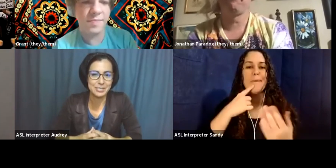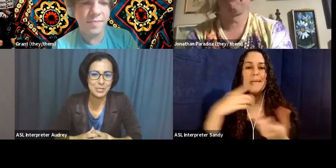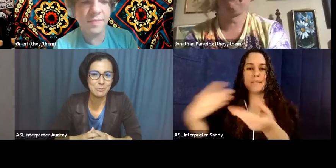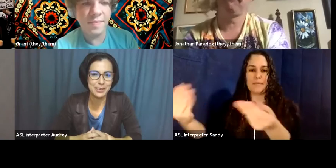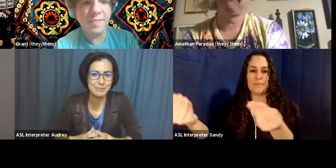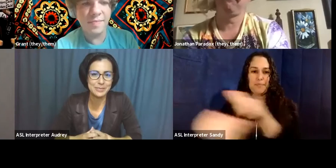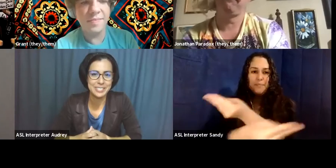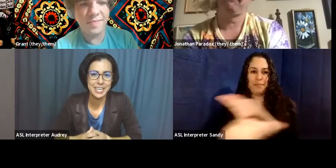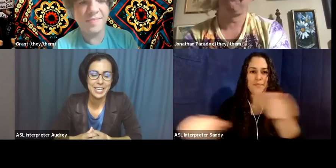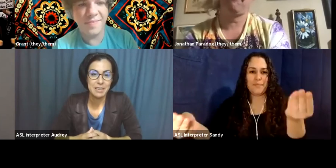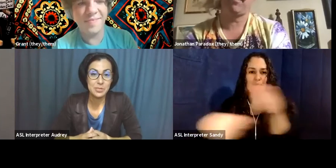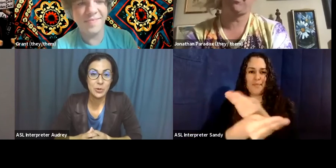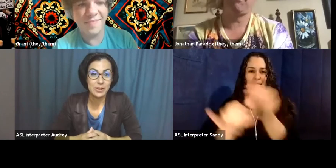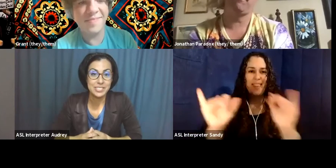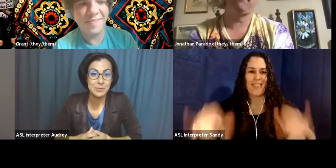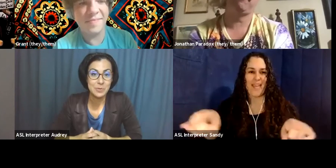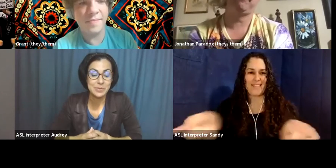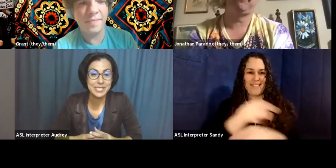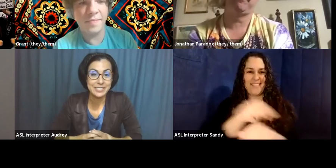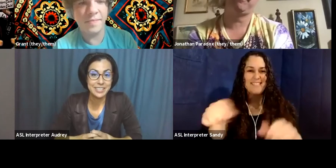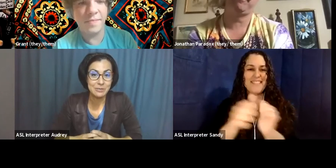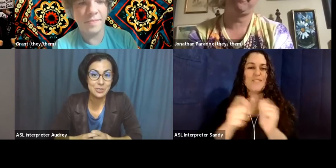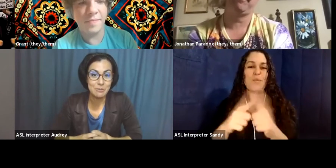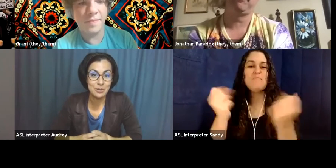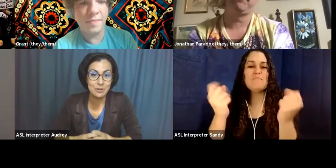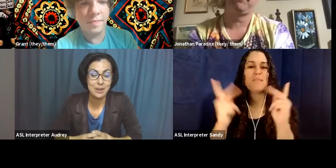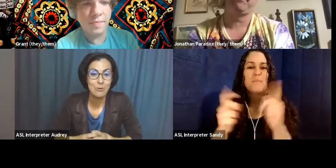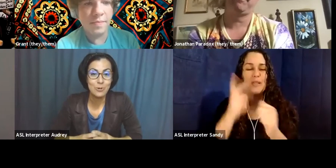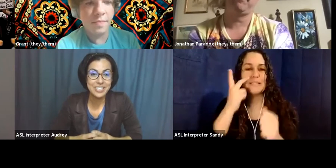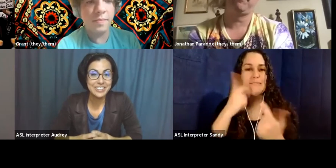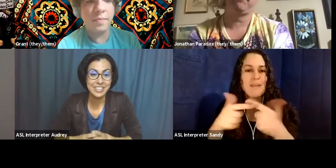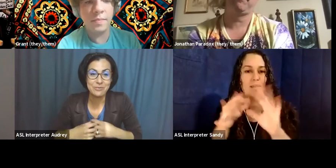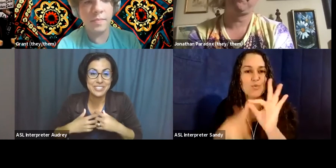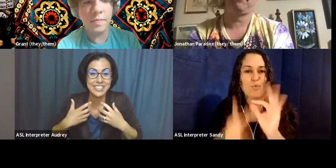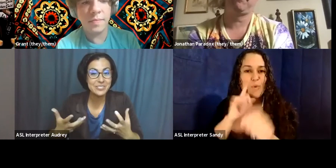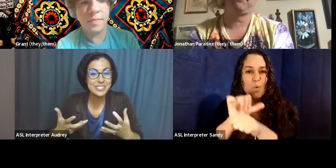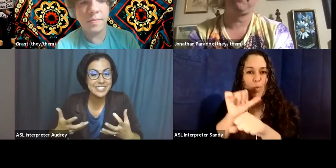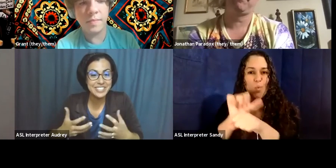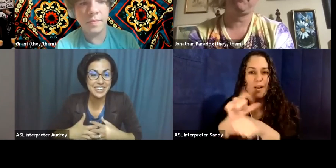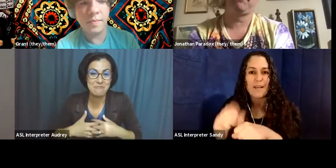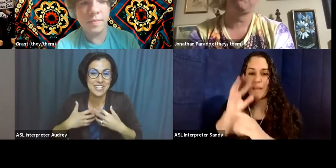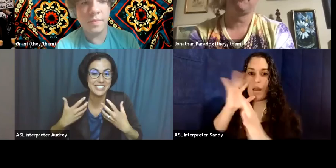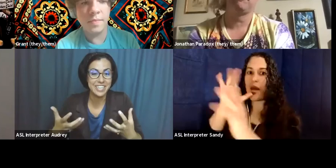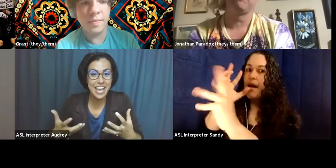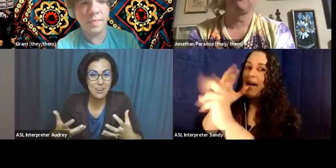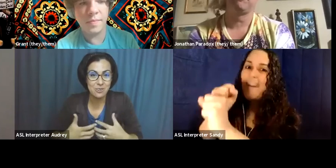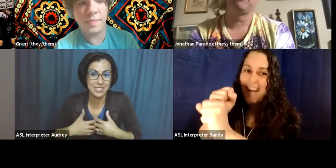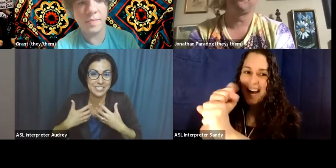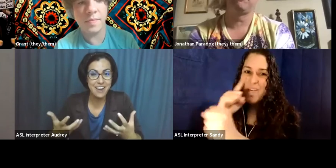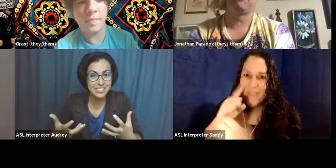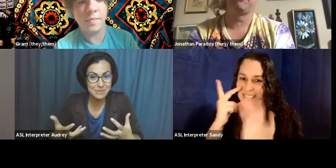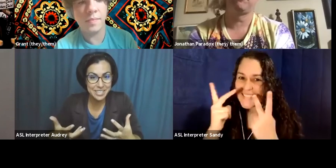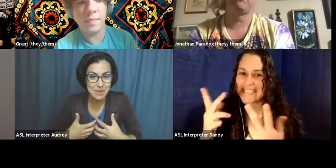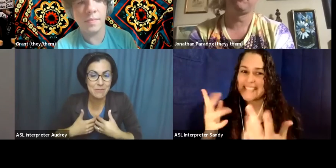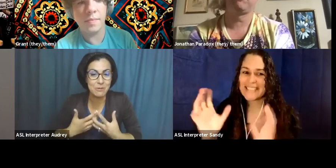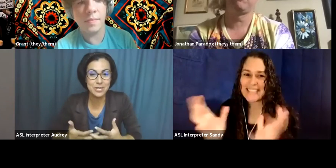that connection as much as possible. Um, so oftentimes when people see a sign language interpreter working, they get really interested and want to check it out and